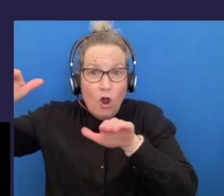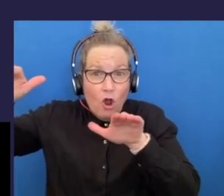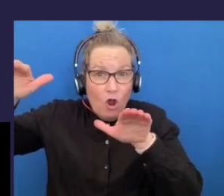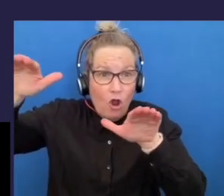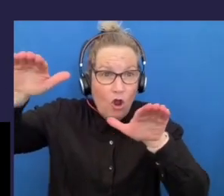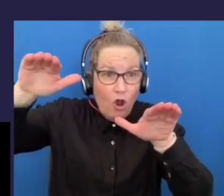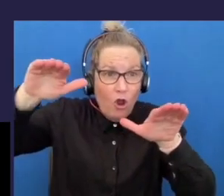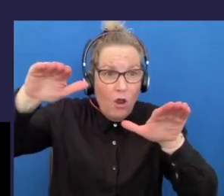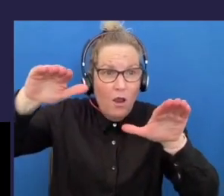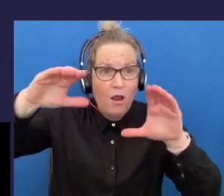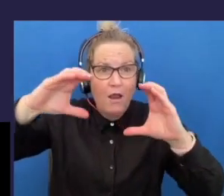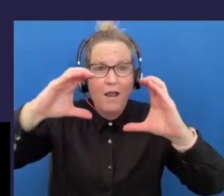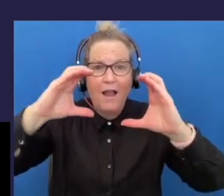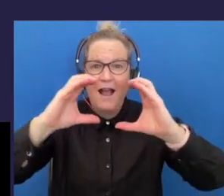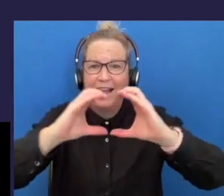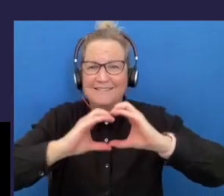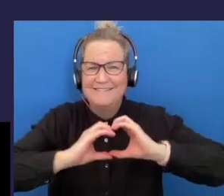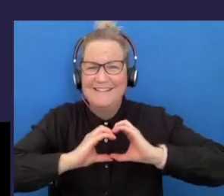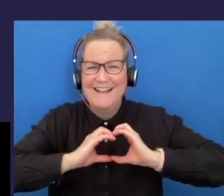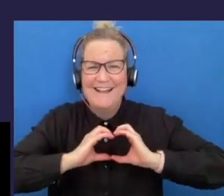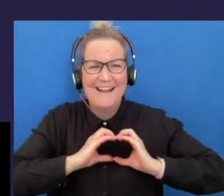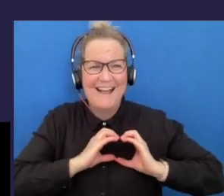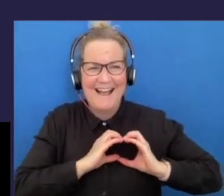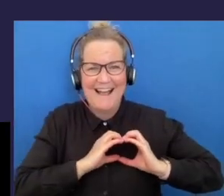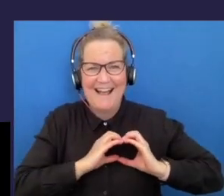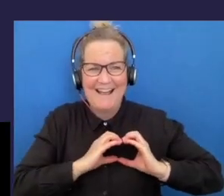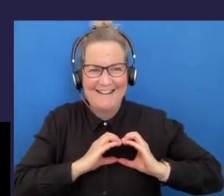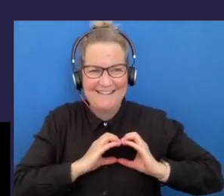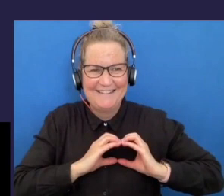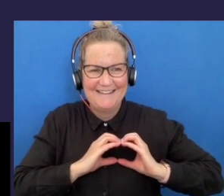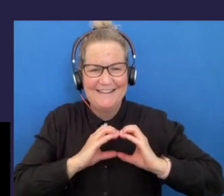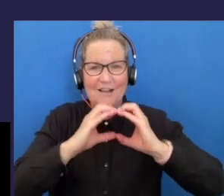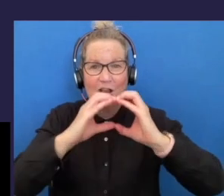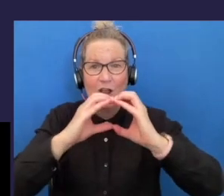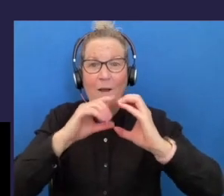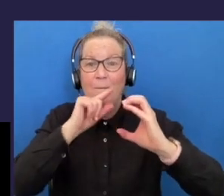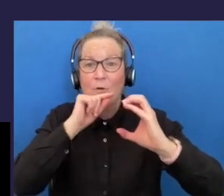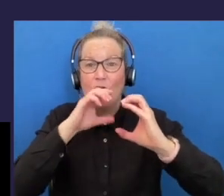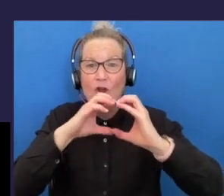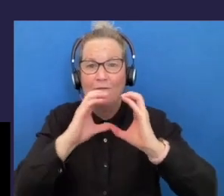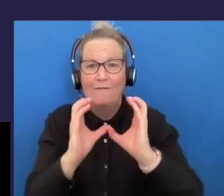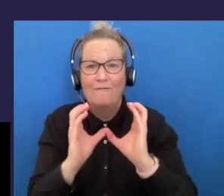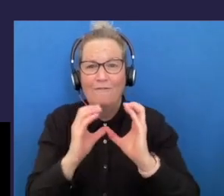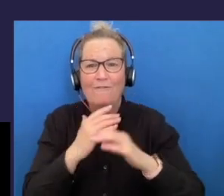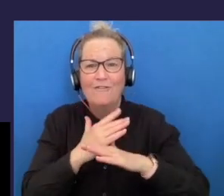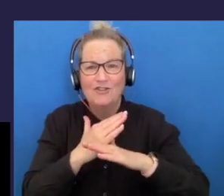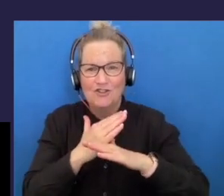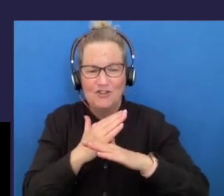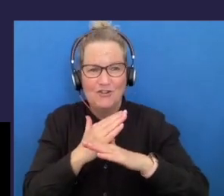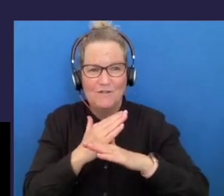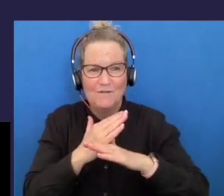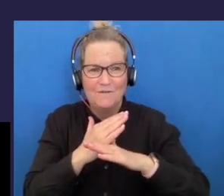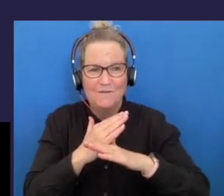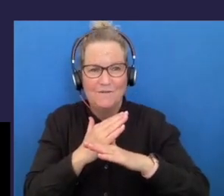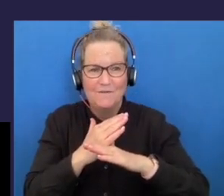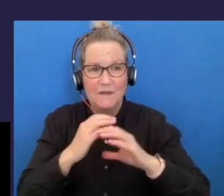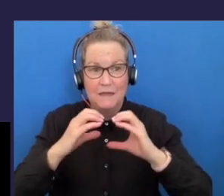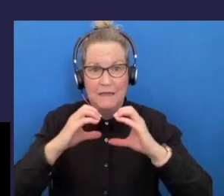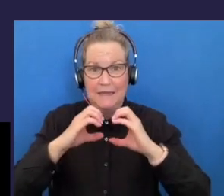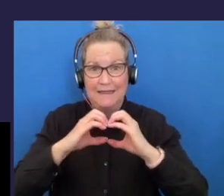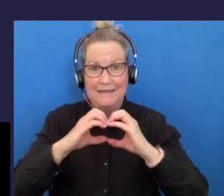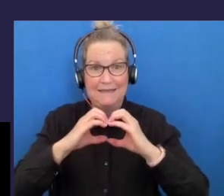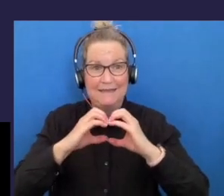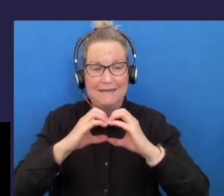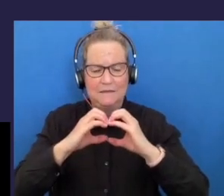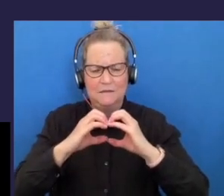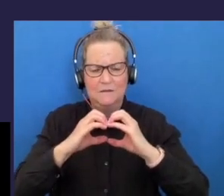you see everybody doing this there's your bird there's your fish so it has two meanings first of all the grief and